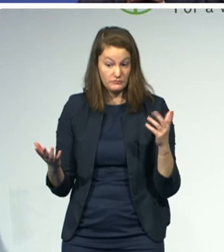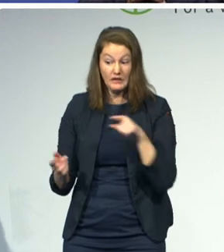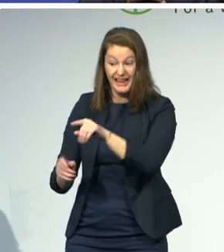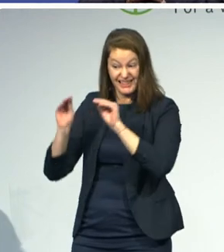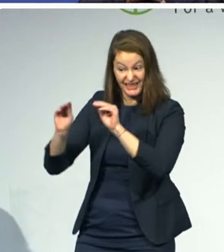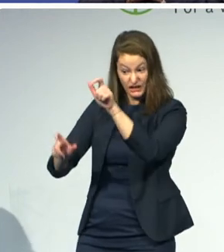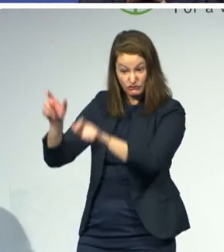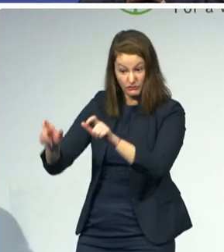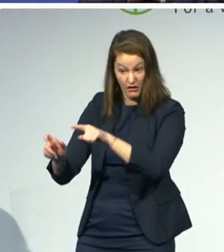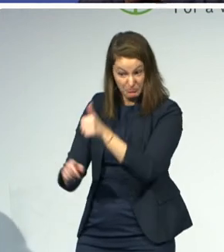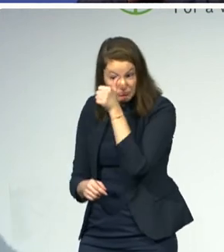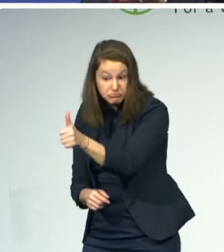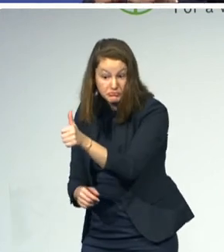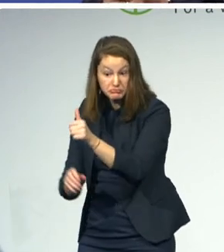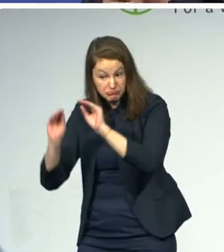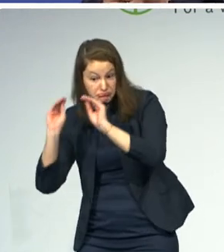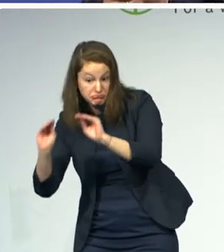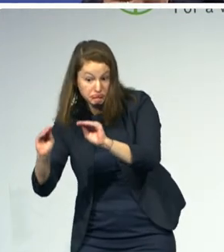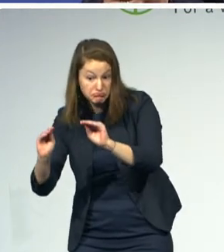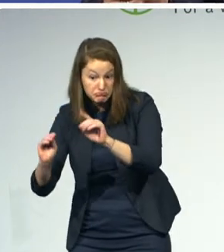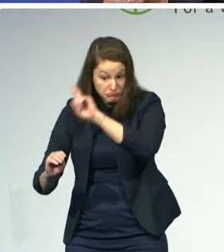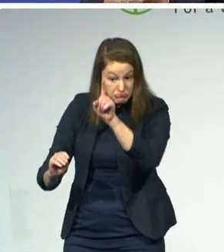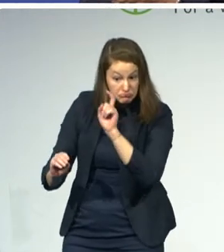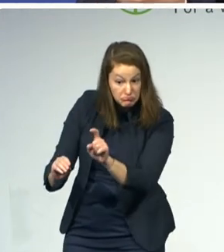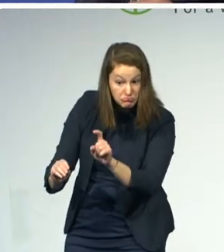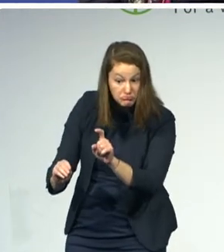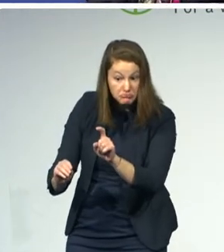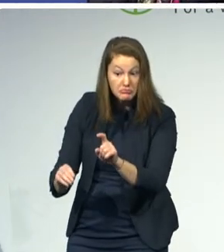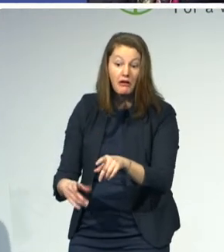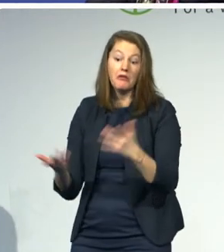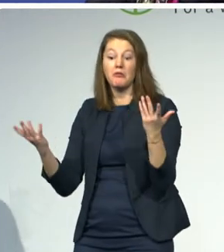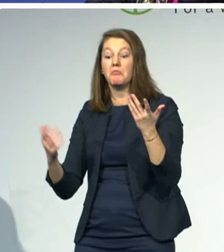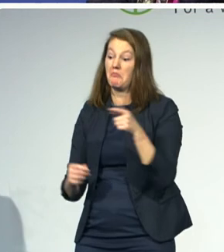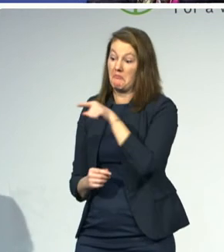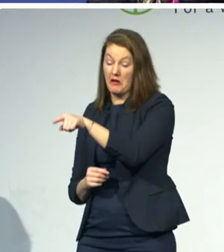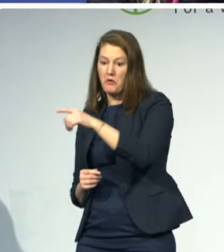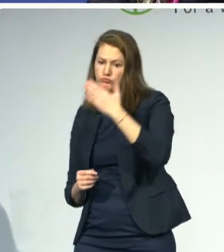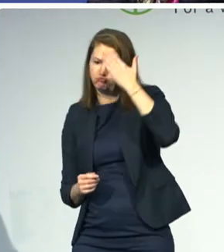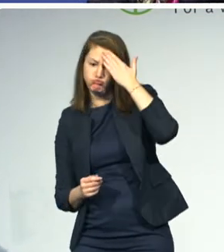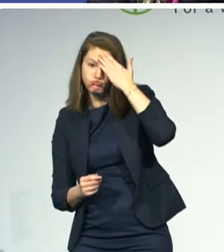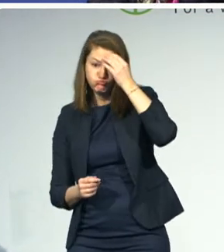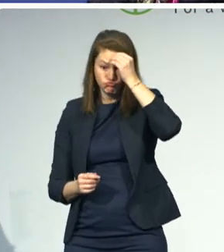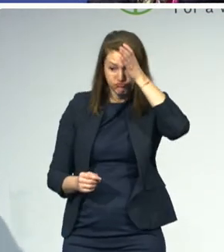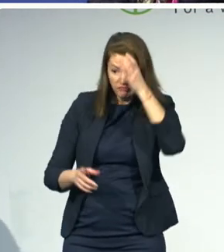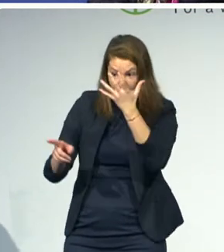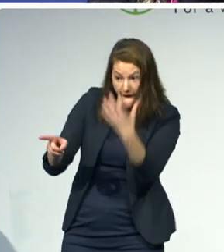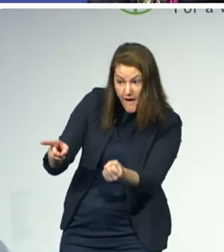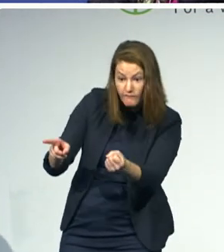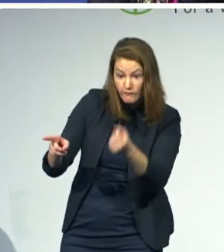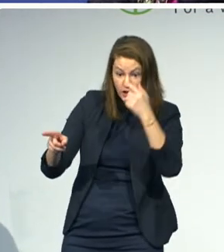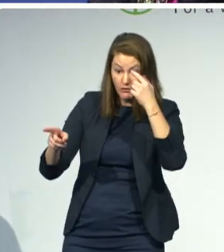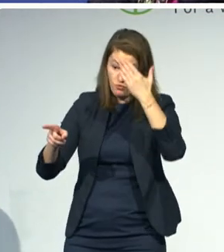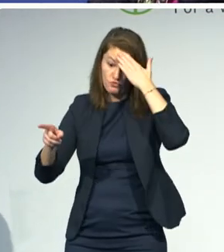better learning outcomes for all children? Are the skills and the knowledge that we're imparting on teachers being